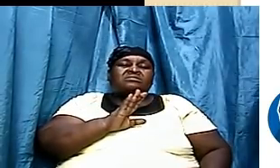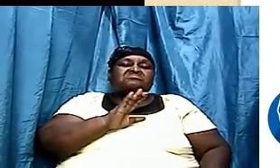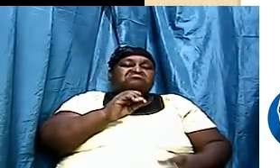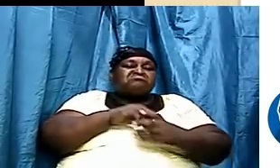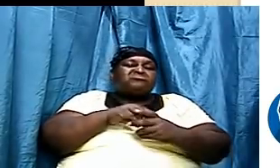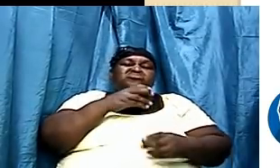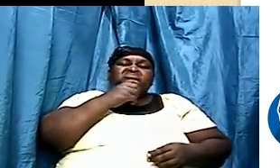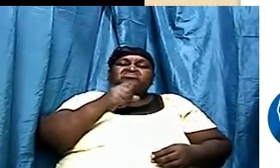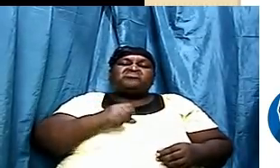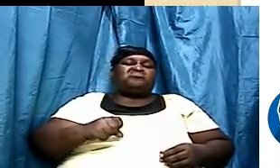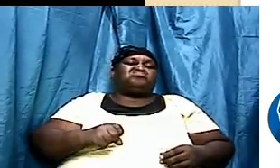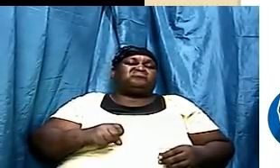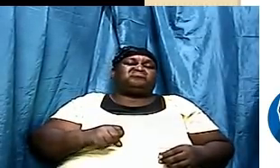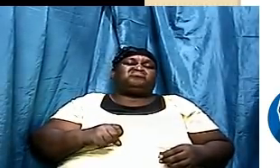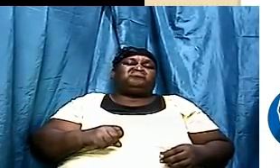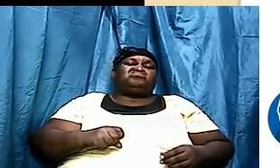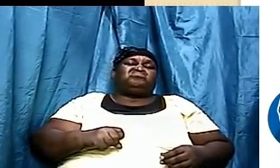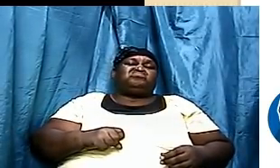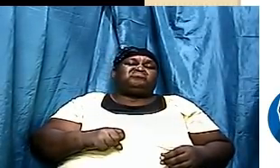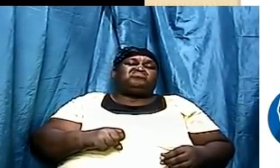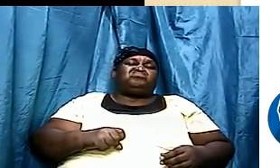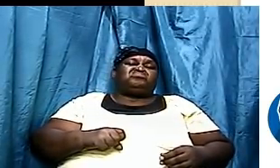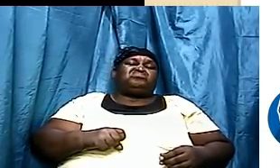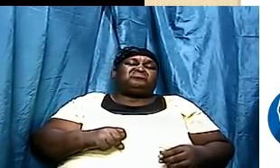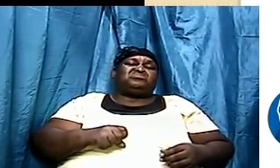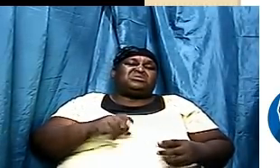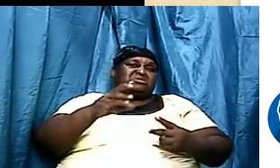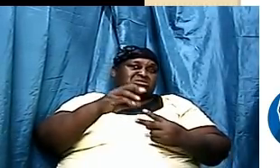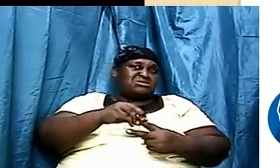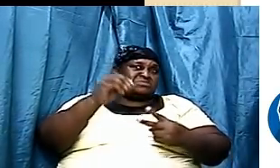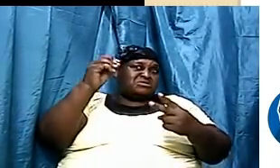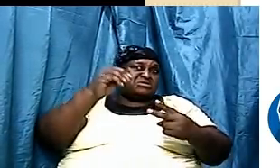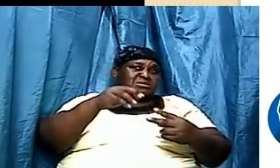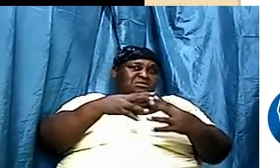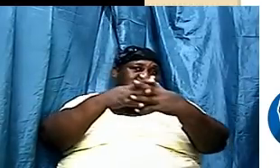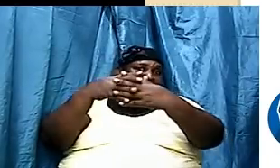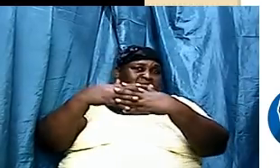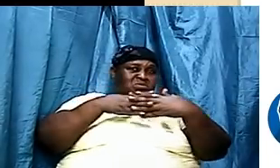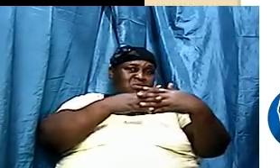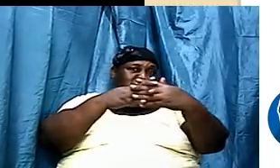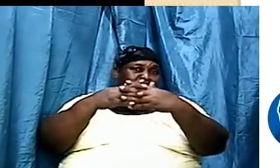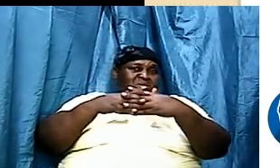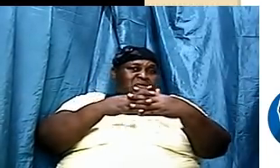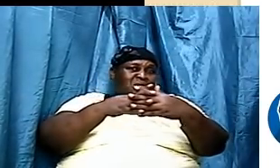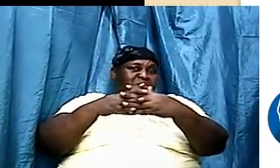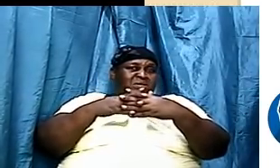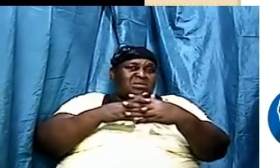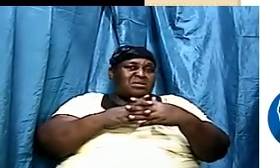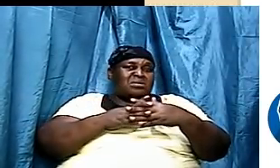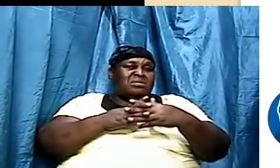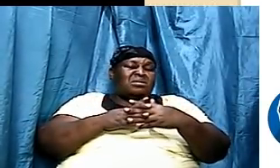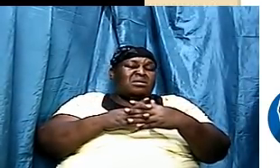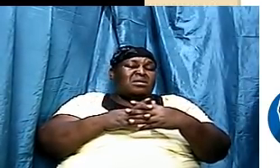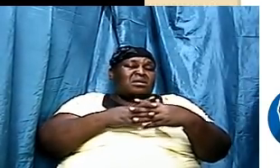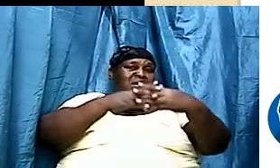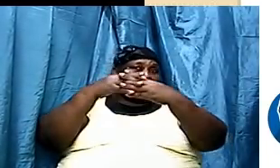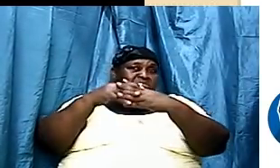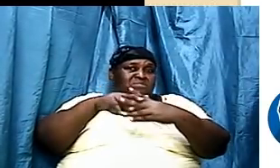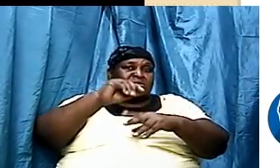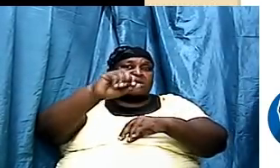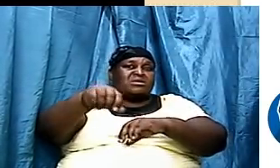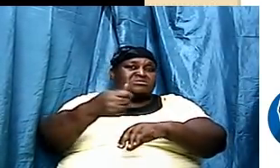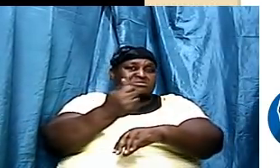time, in the 1800s, especially like in the Americans. When you have people like the Puritans and these men. America was established upon